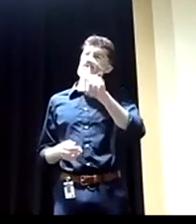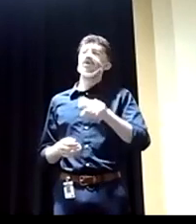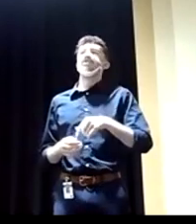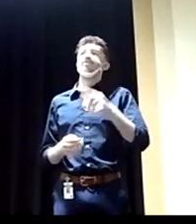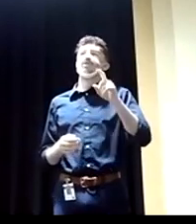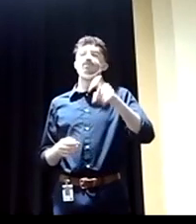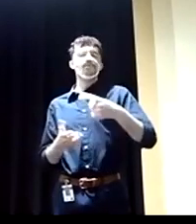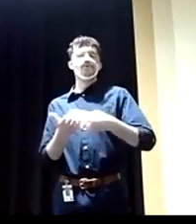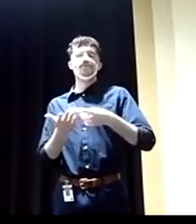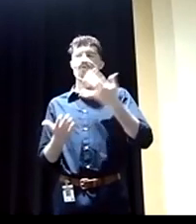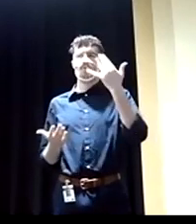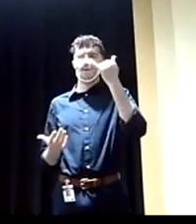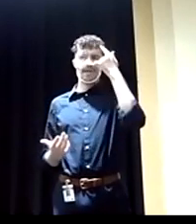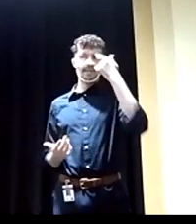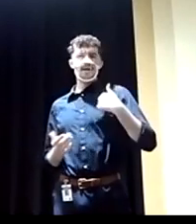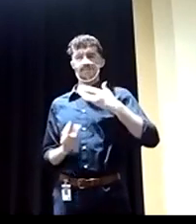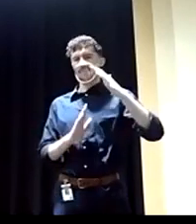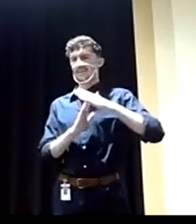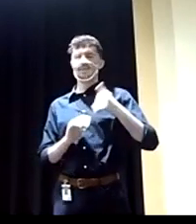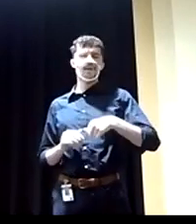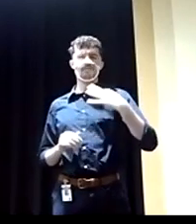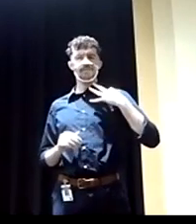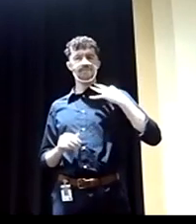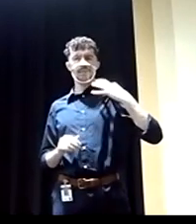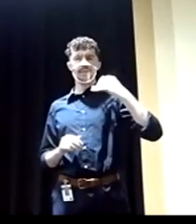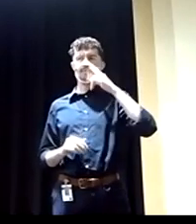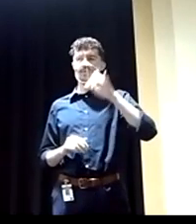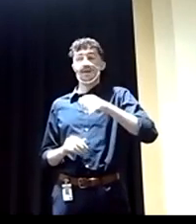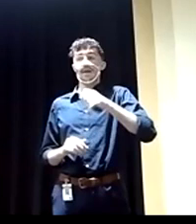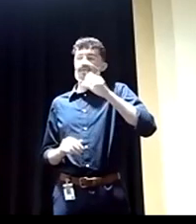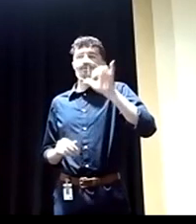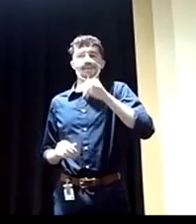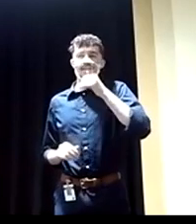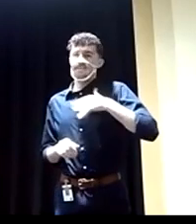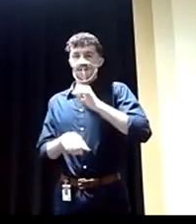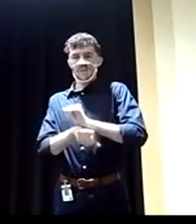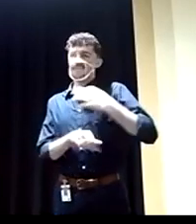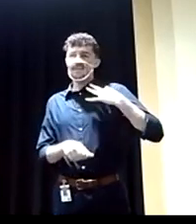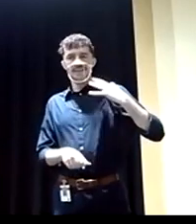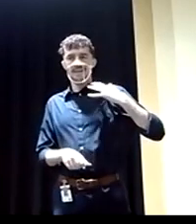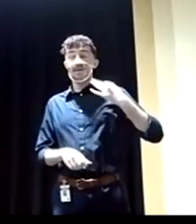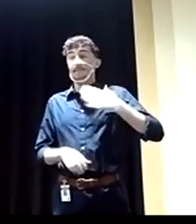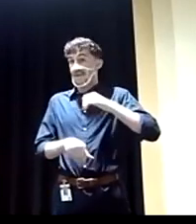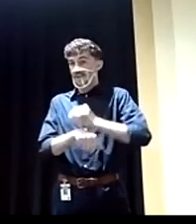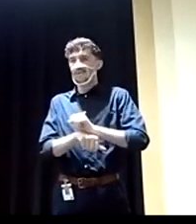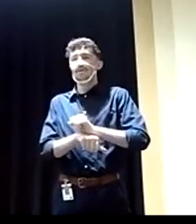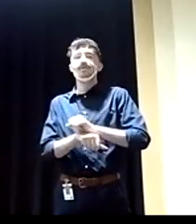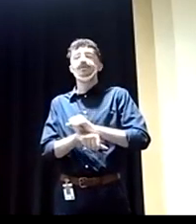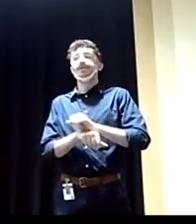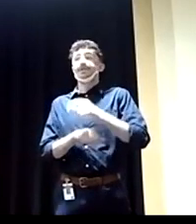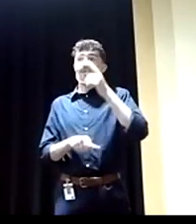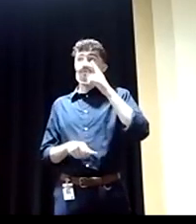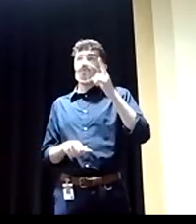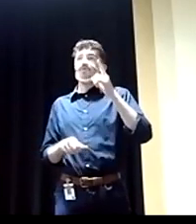here to talk about why we believe we're the most qualified. And that's respectfully not my job as a candidate. My job as a candidate, as I see it, is to